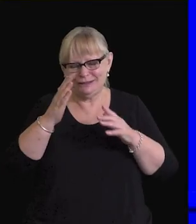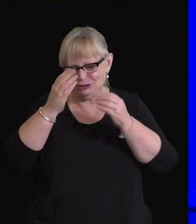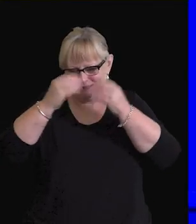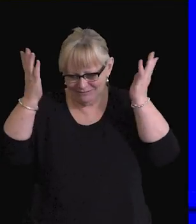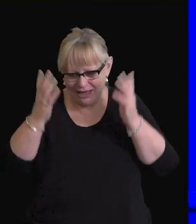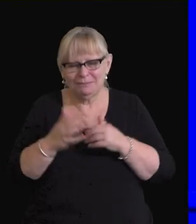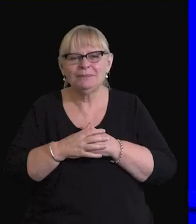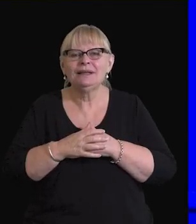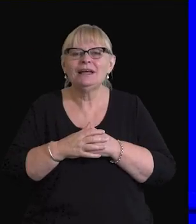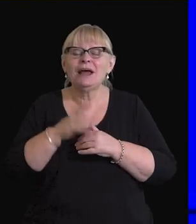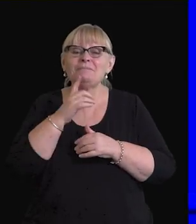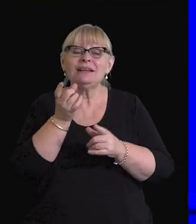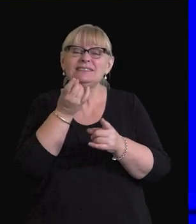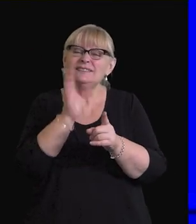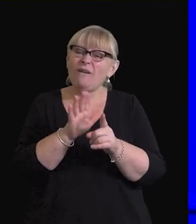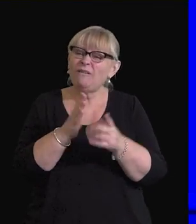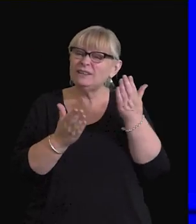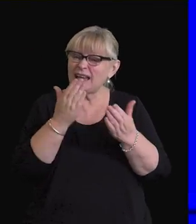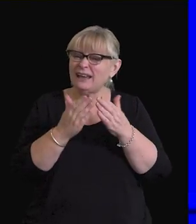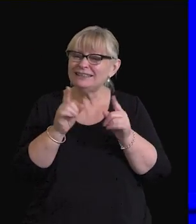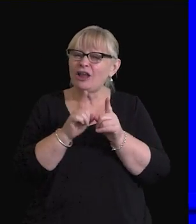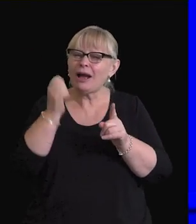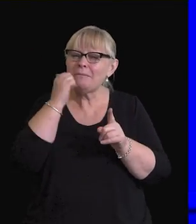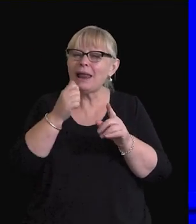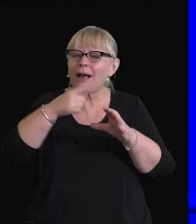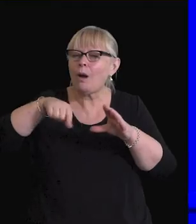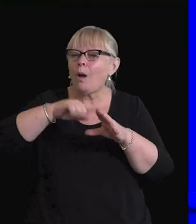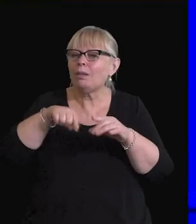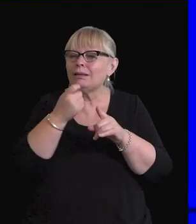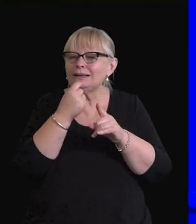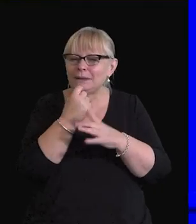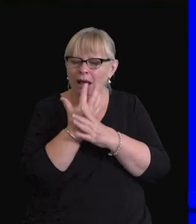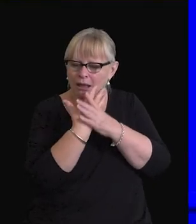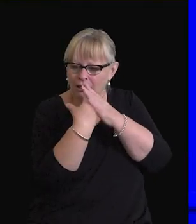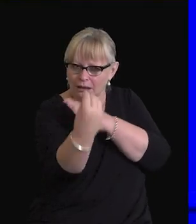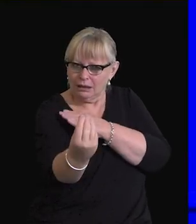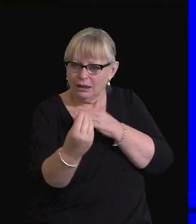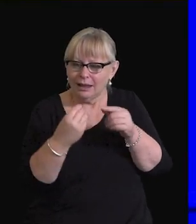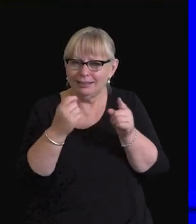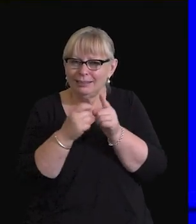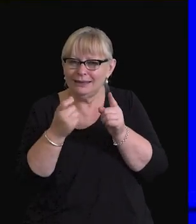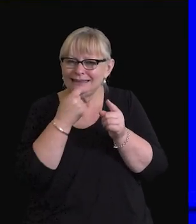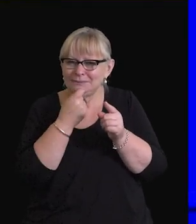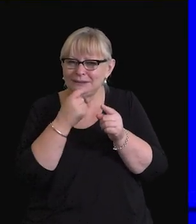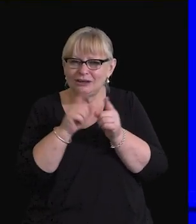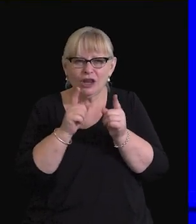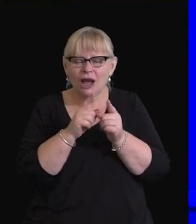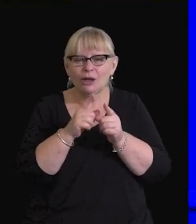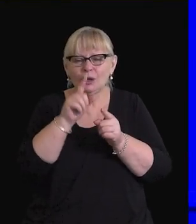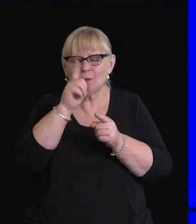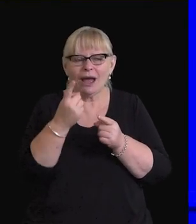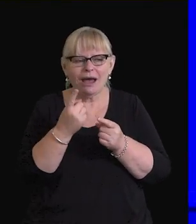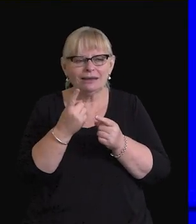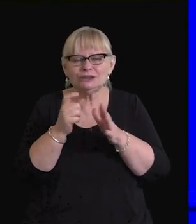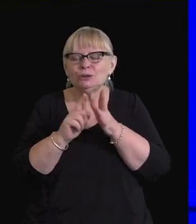But self-doubt is a black hole. It captures our creativity and pulls us back into itself, into a place where no light